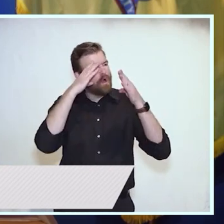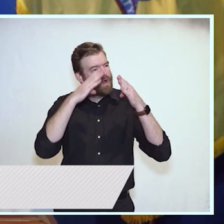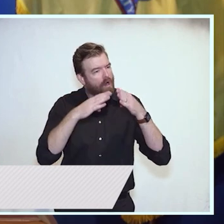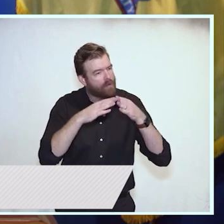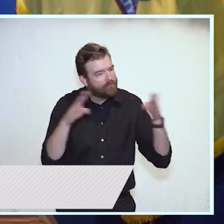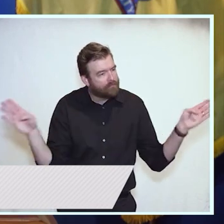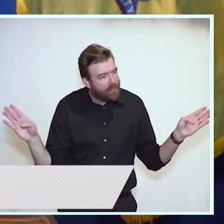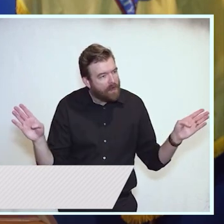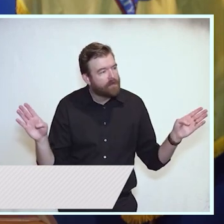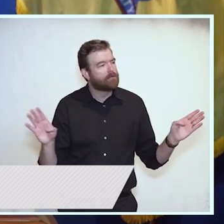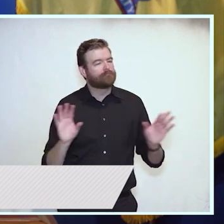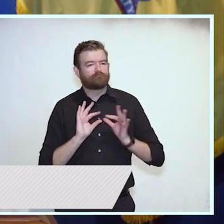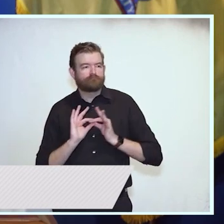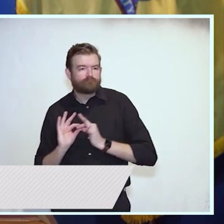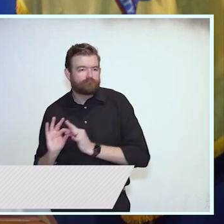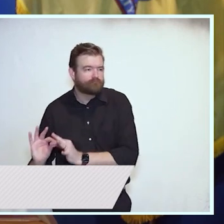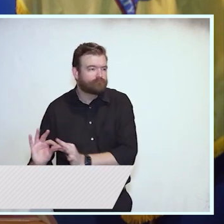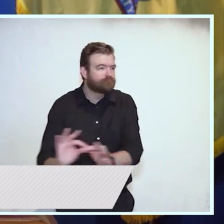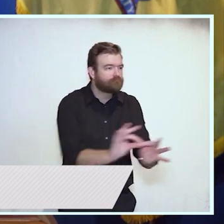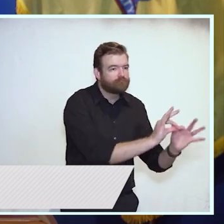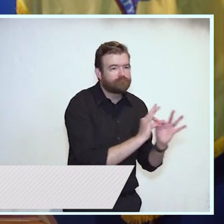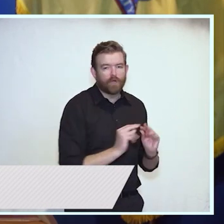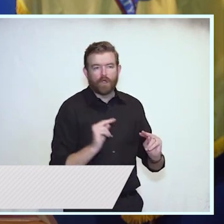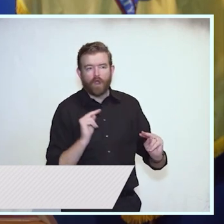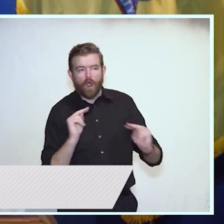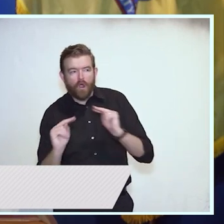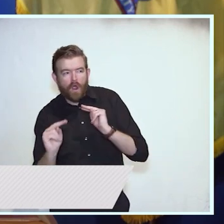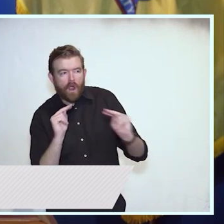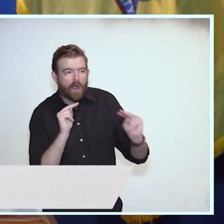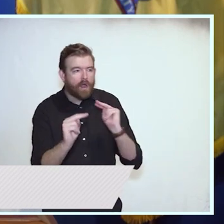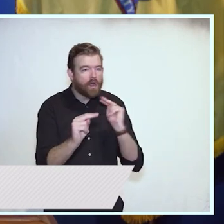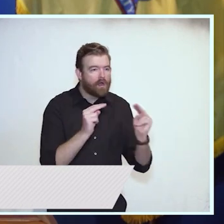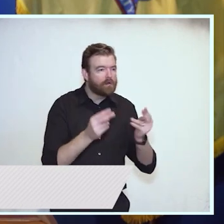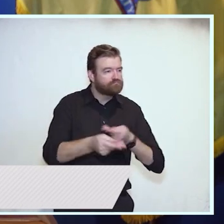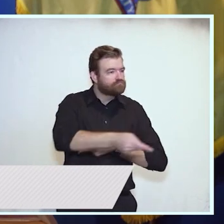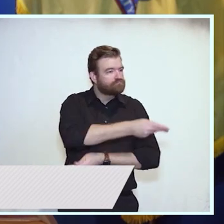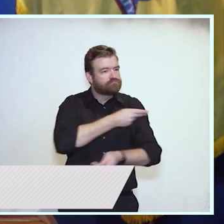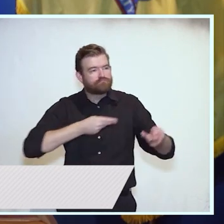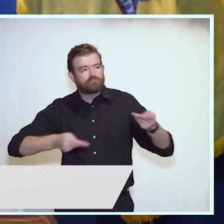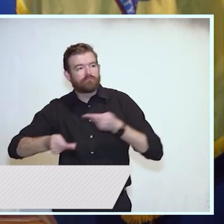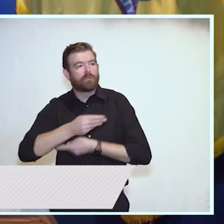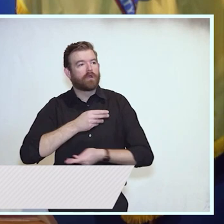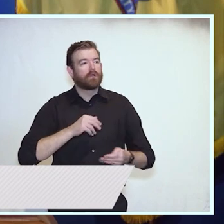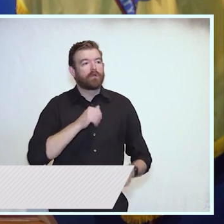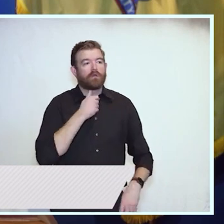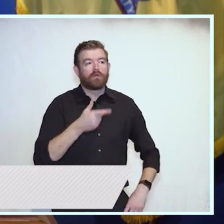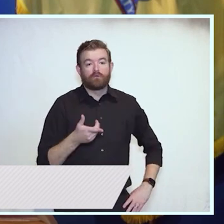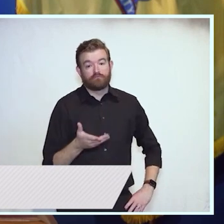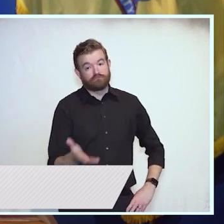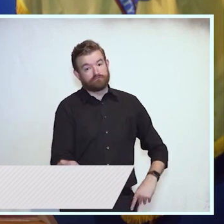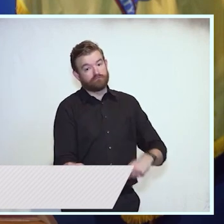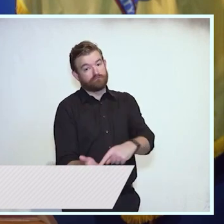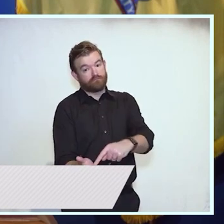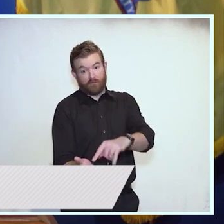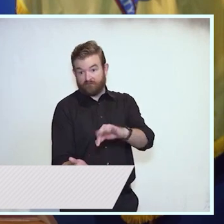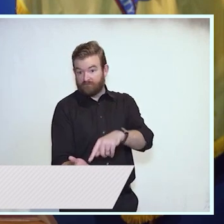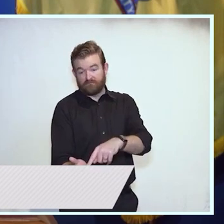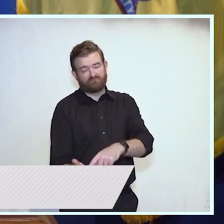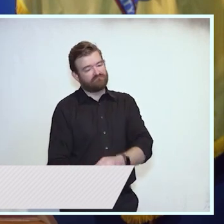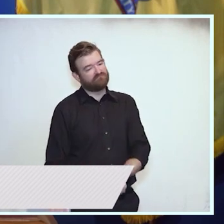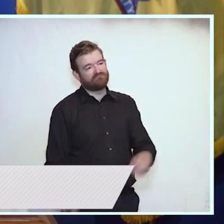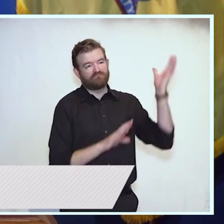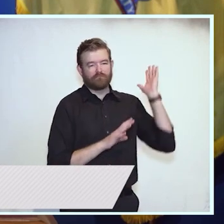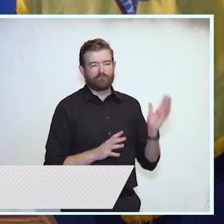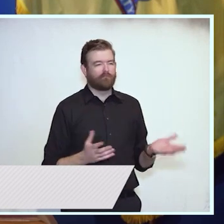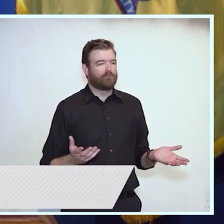cooperation and negotiation, to give and take, not to take it or leave it. Let's always be mindful of the words of the